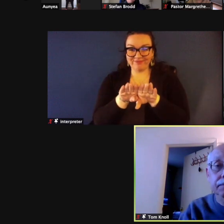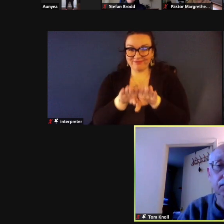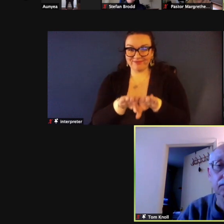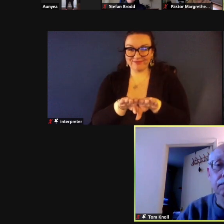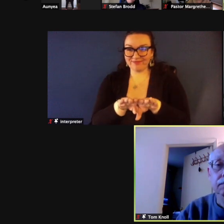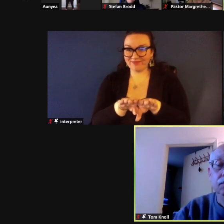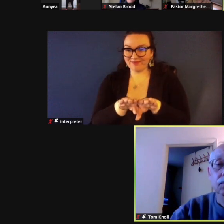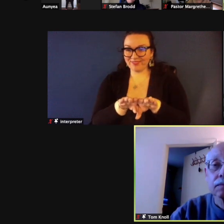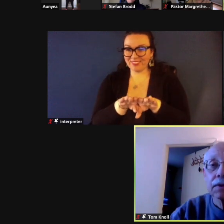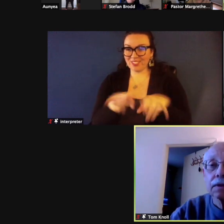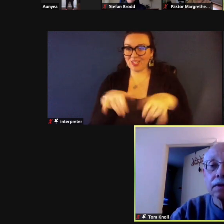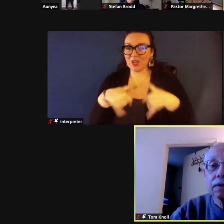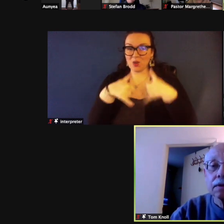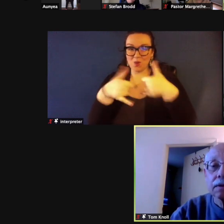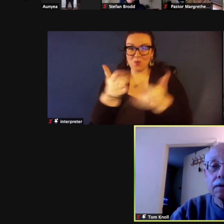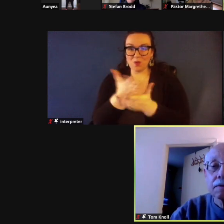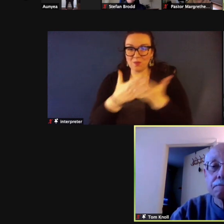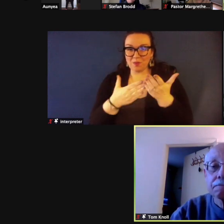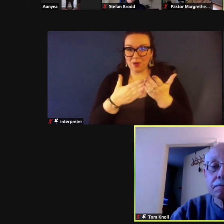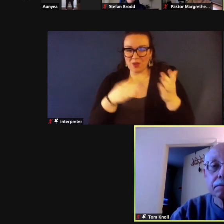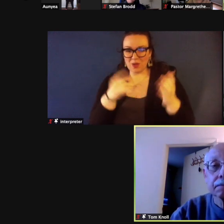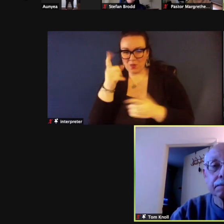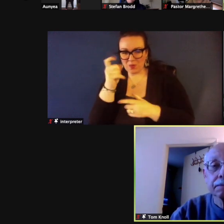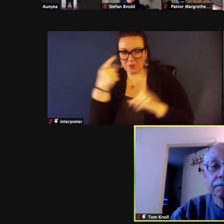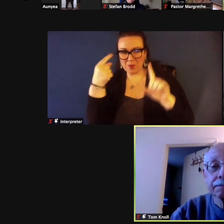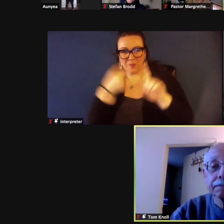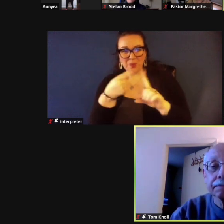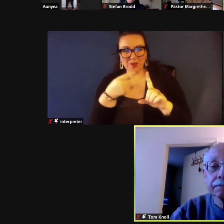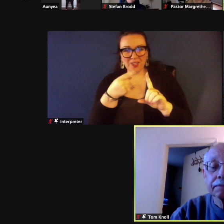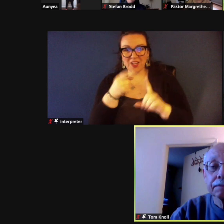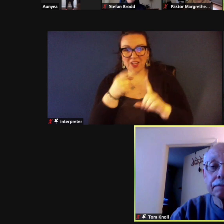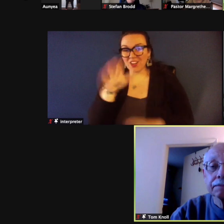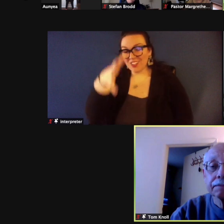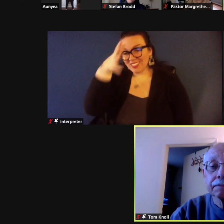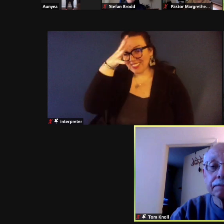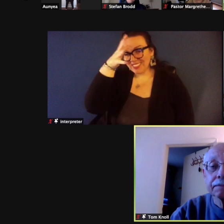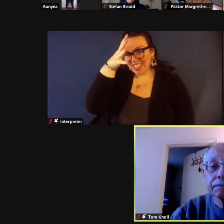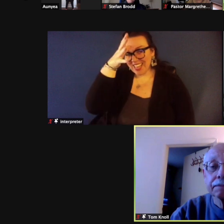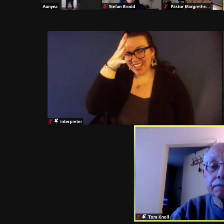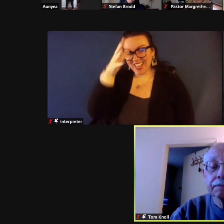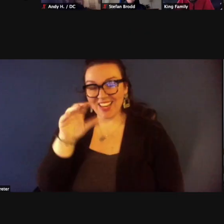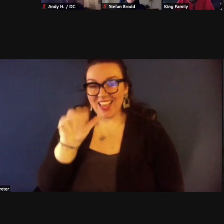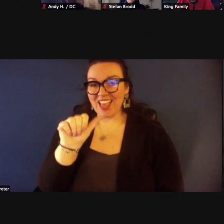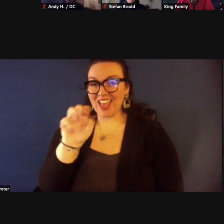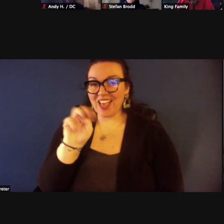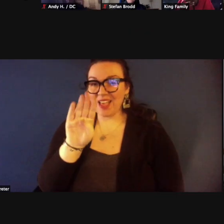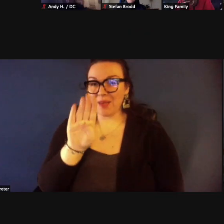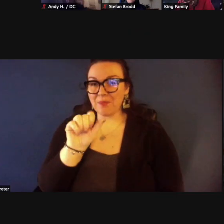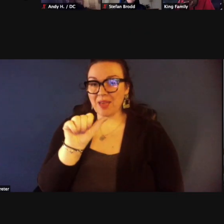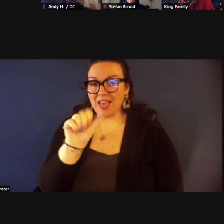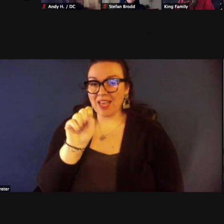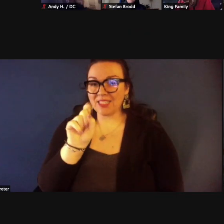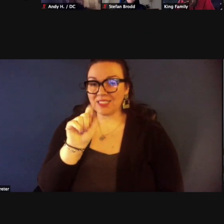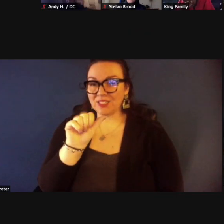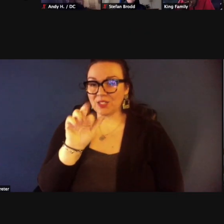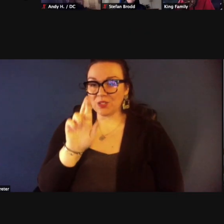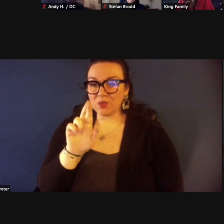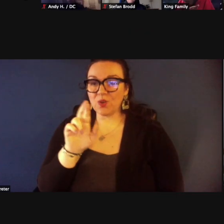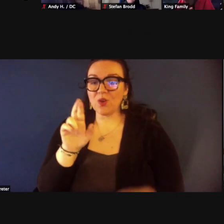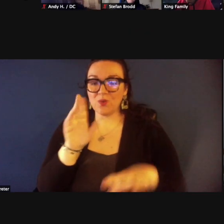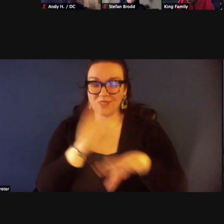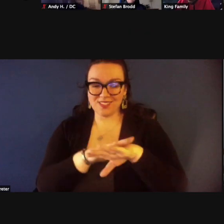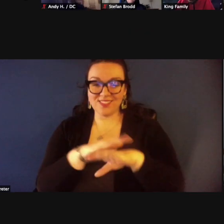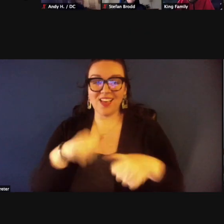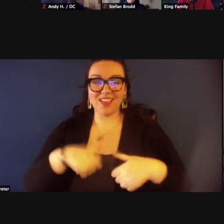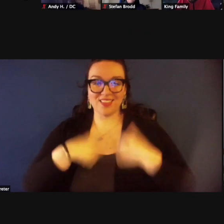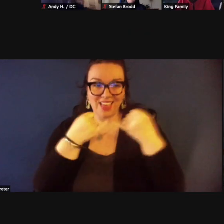award portion just one one more point her father who was ambassador um was on the lifeline